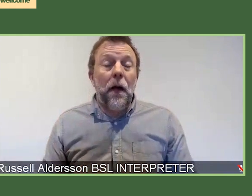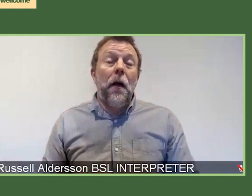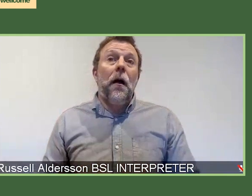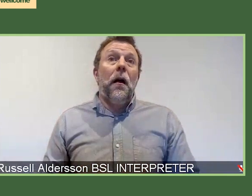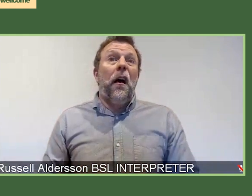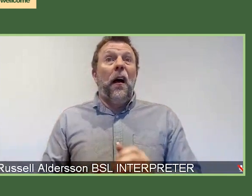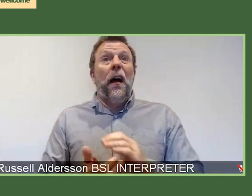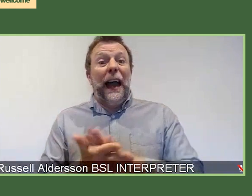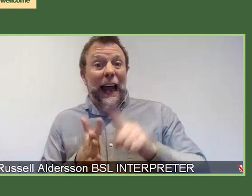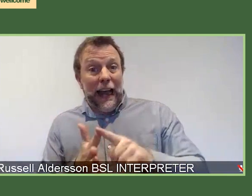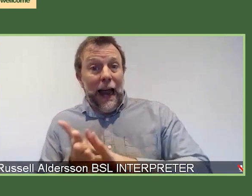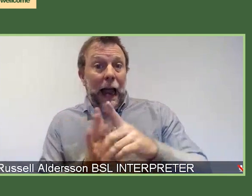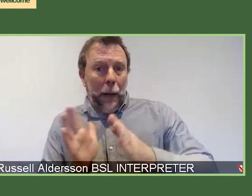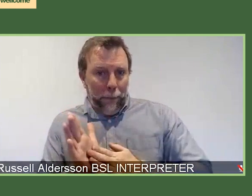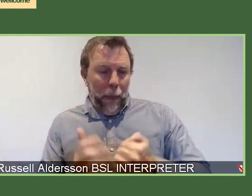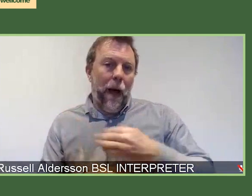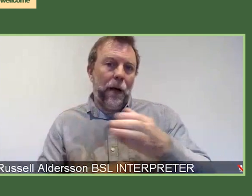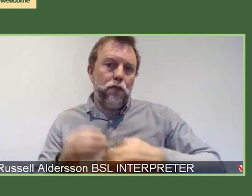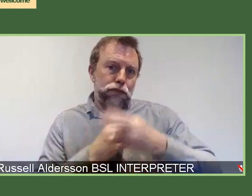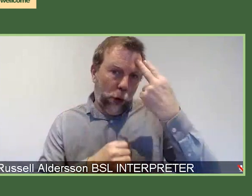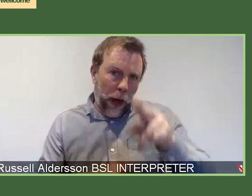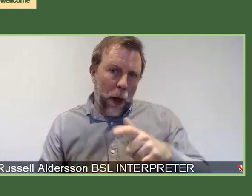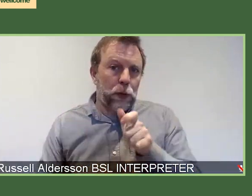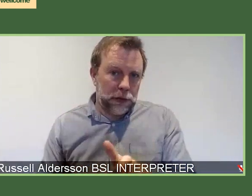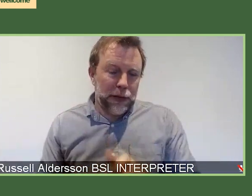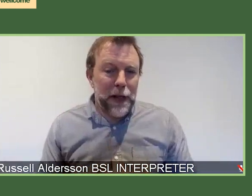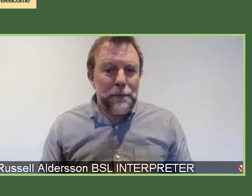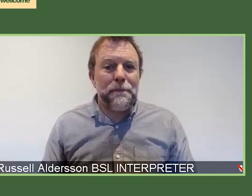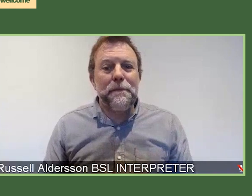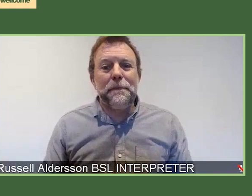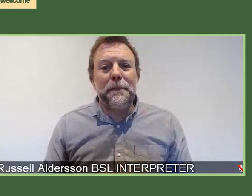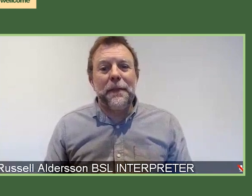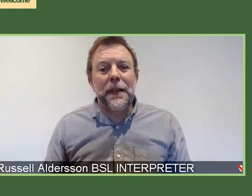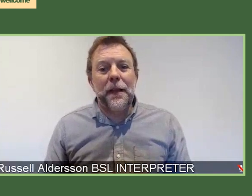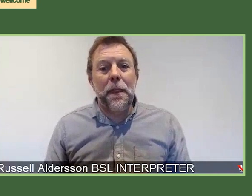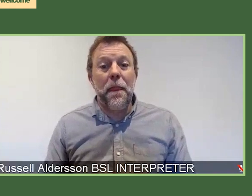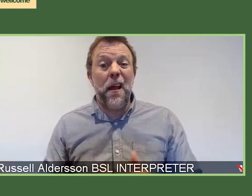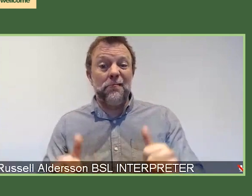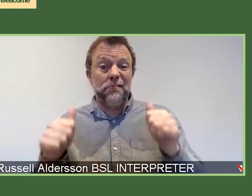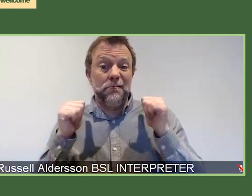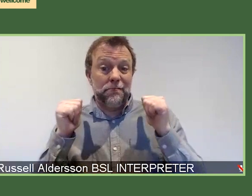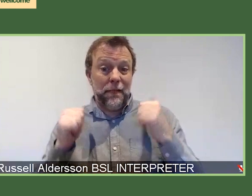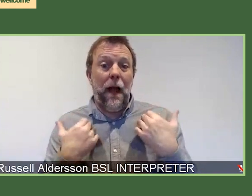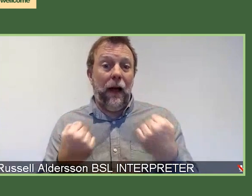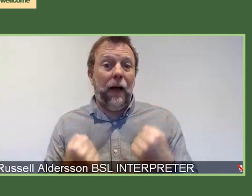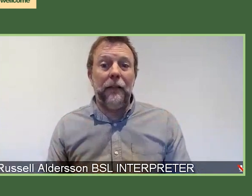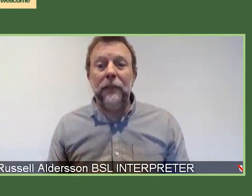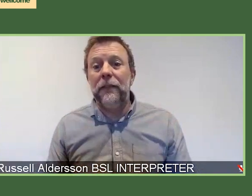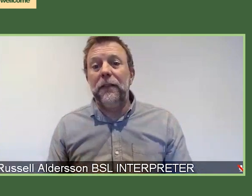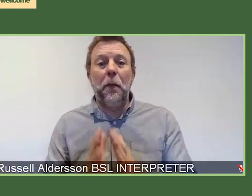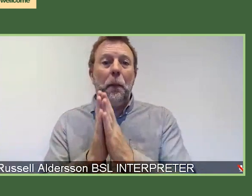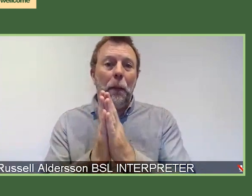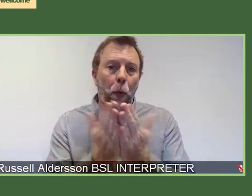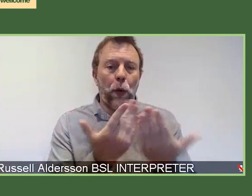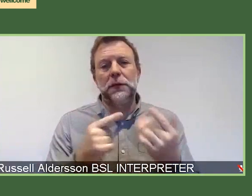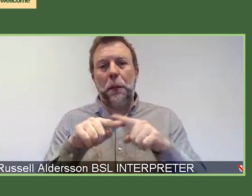I'm wearing a grey pullover. I'm very grey hair. And behind me, I can see bookshelves and pictures on the